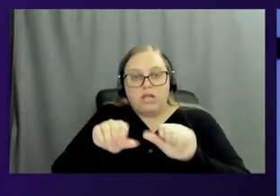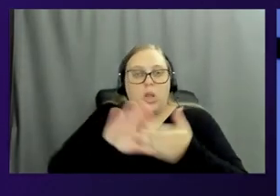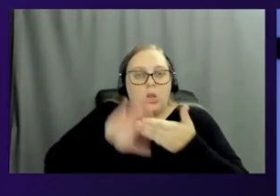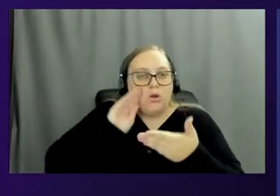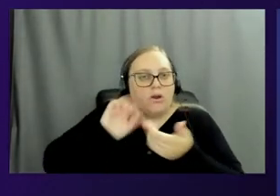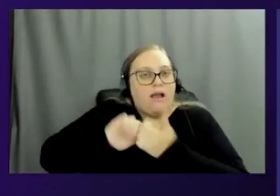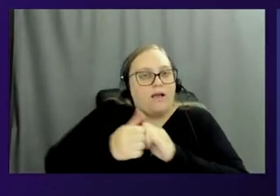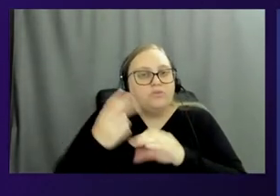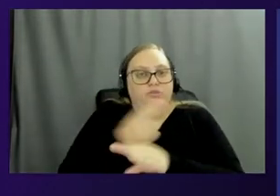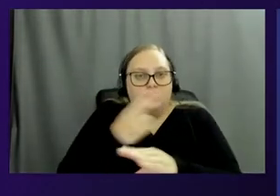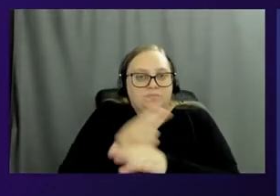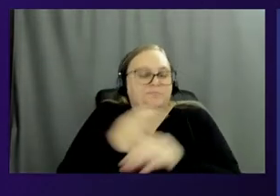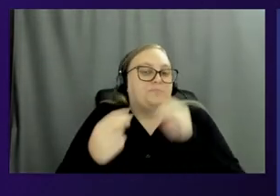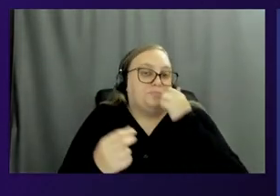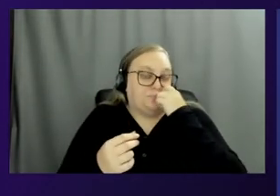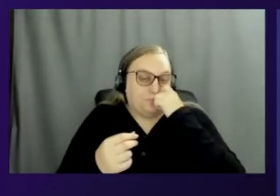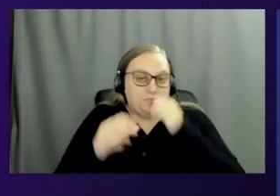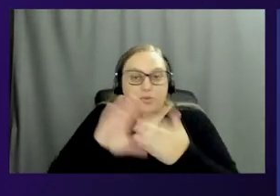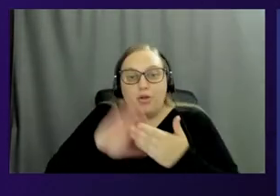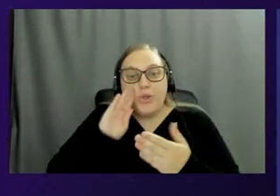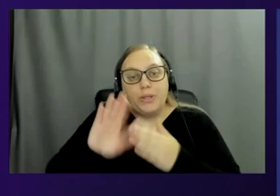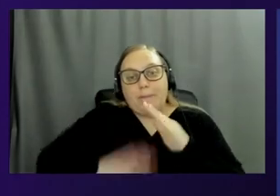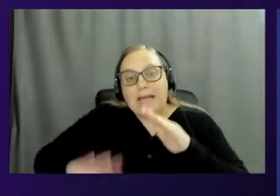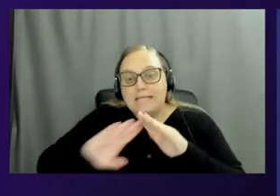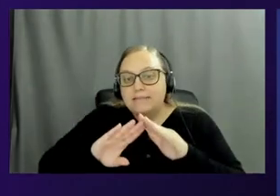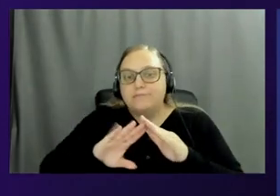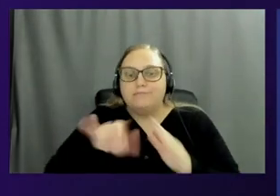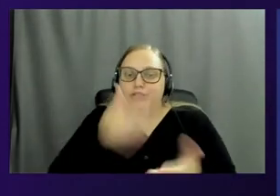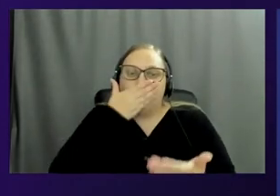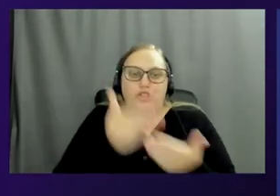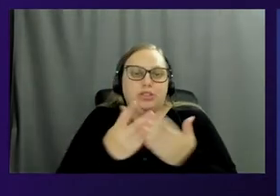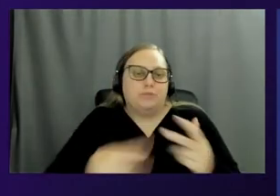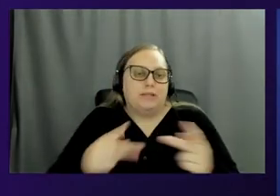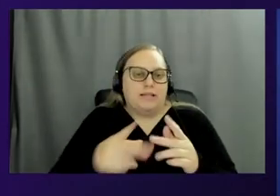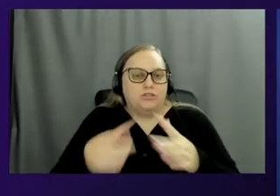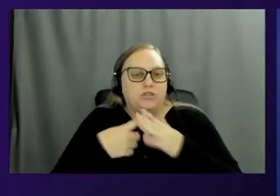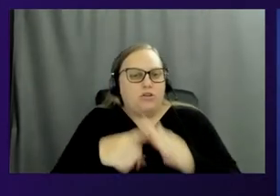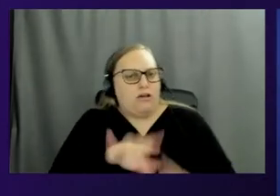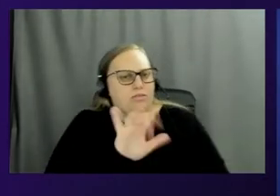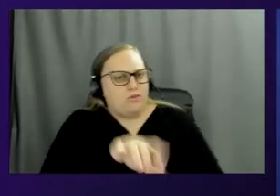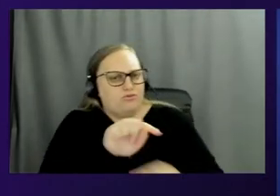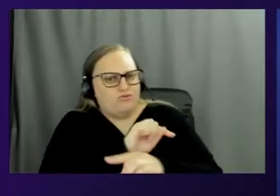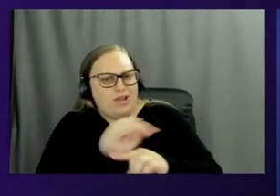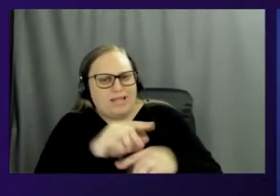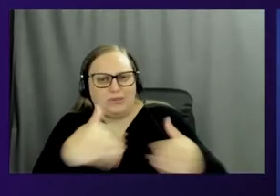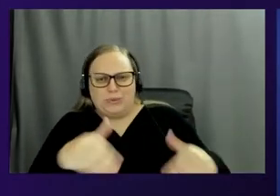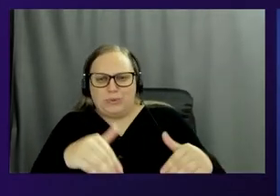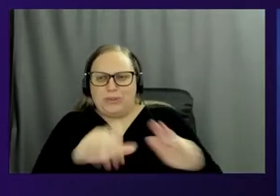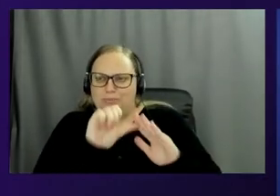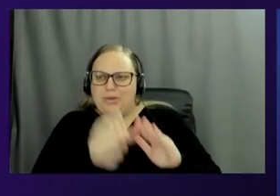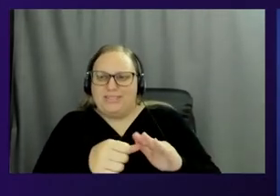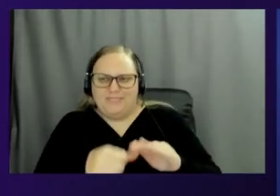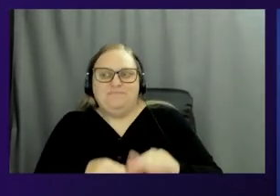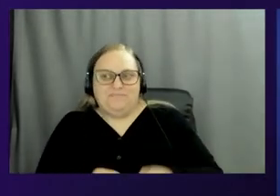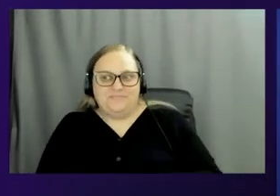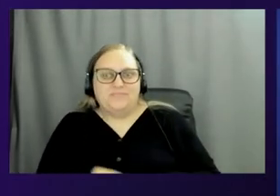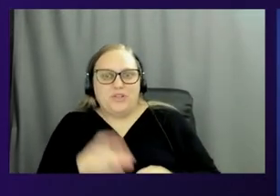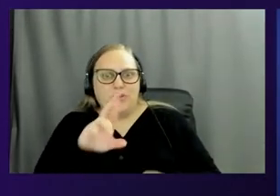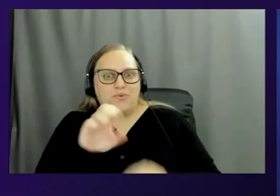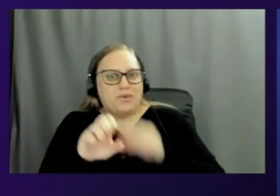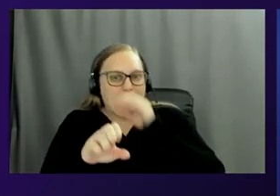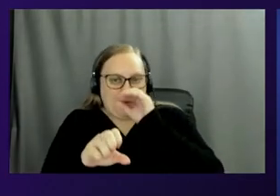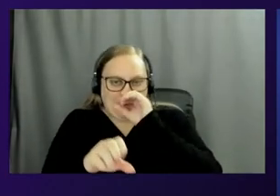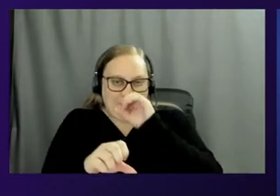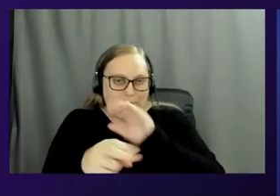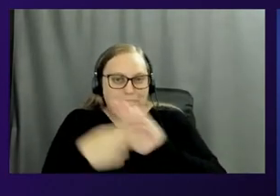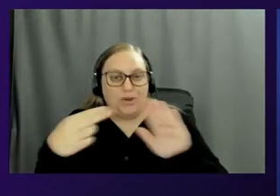learn the basics. I, I would say that's a good place to start. I really conducts those training in person, reinvent, reinforce, but, customers can actually